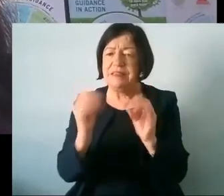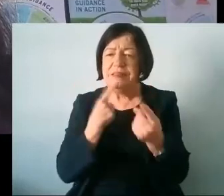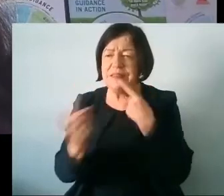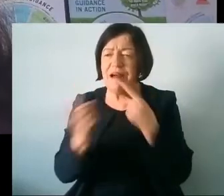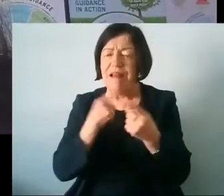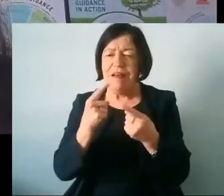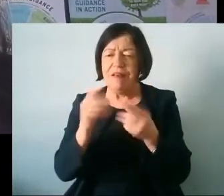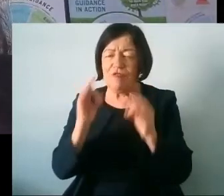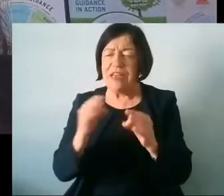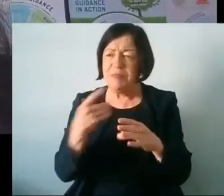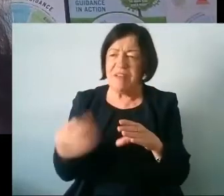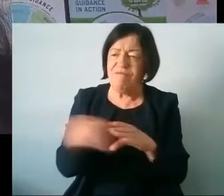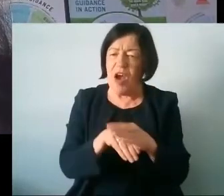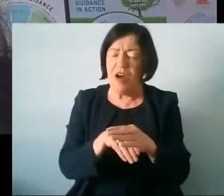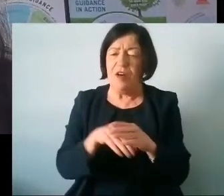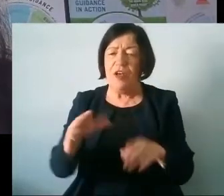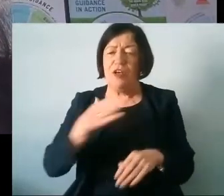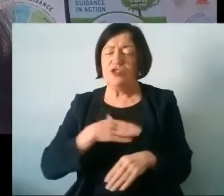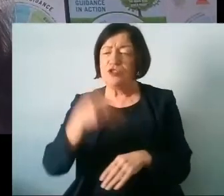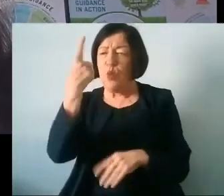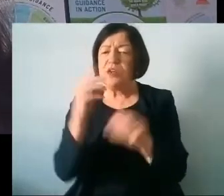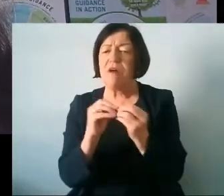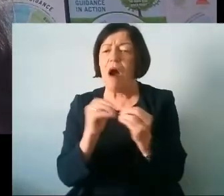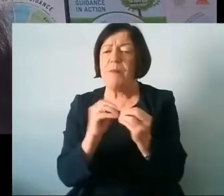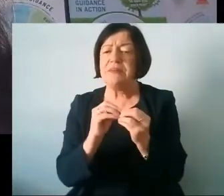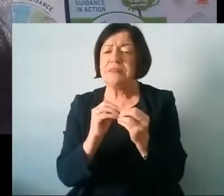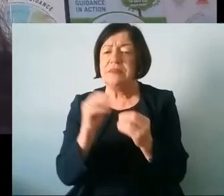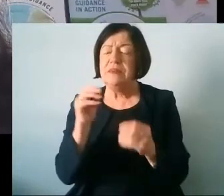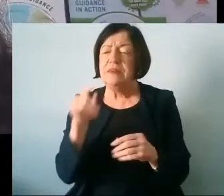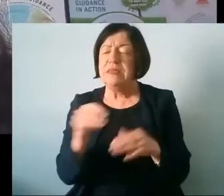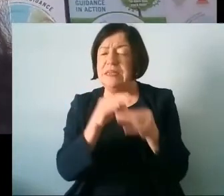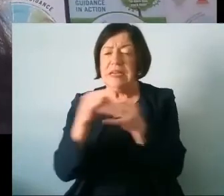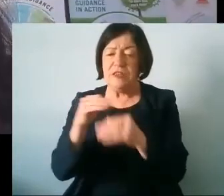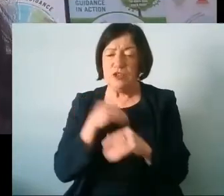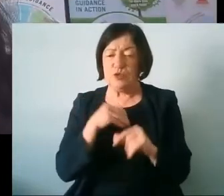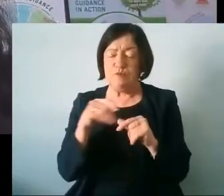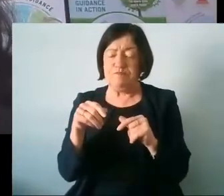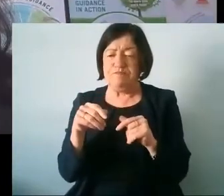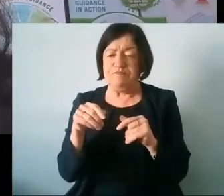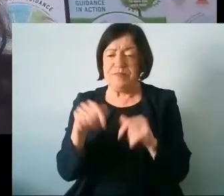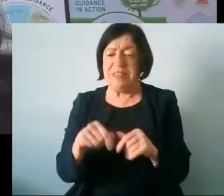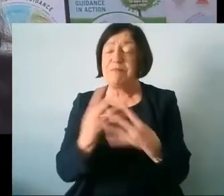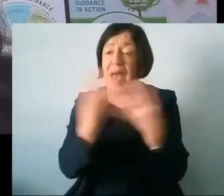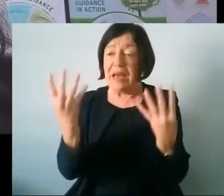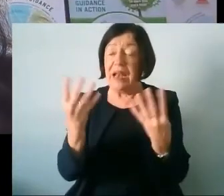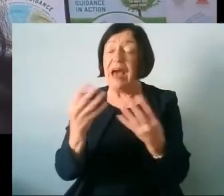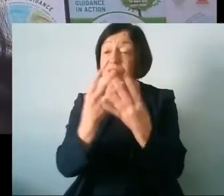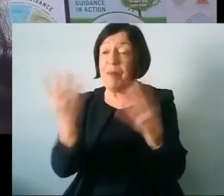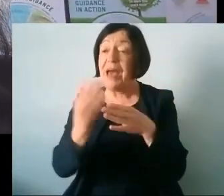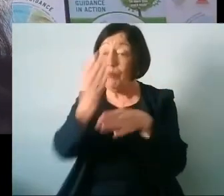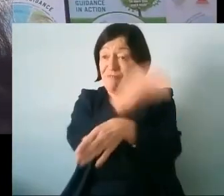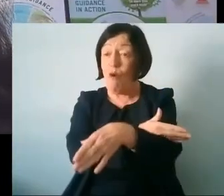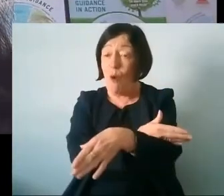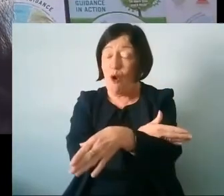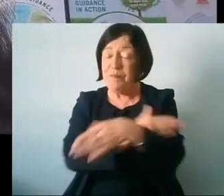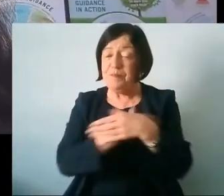part of it there's a just one comment though that I would make which relates to this um panel and the previous panels as well